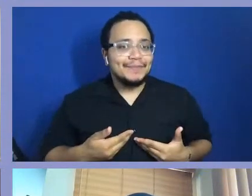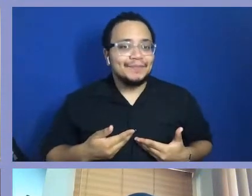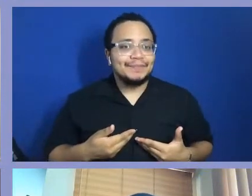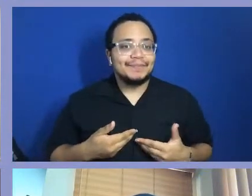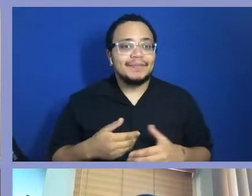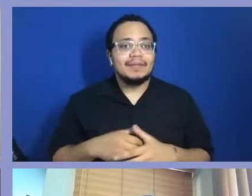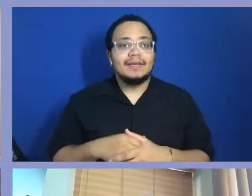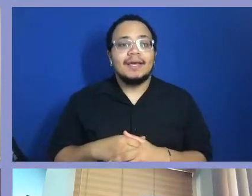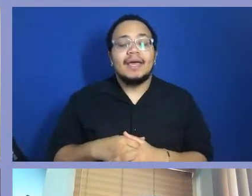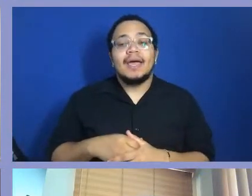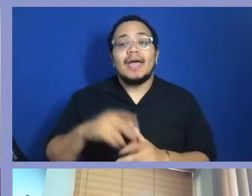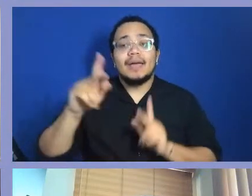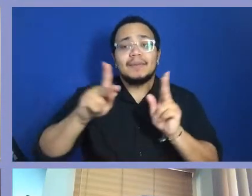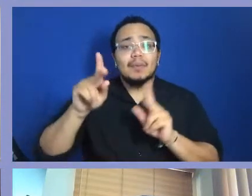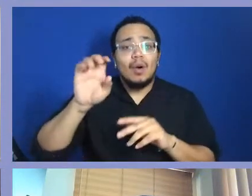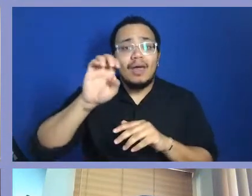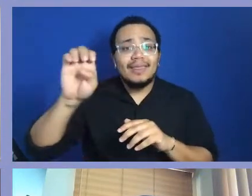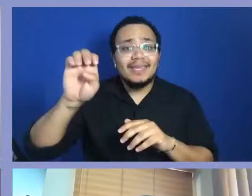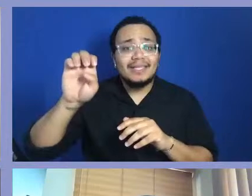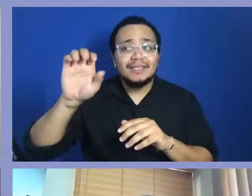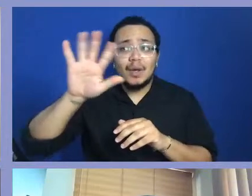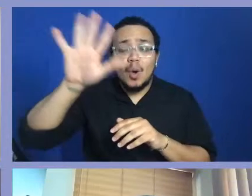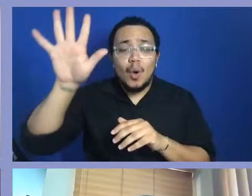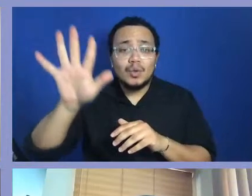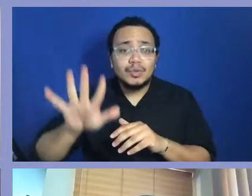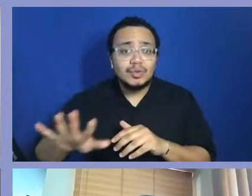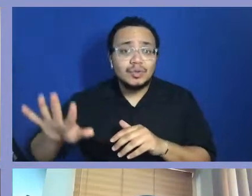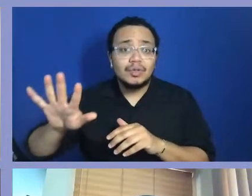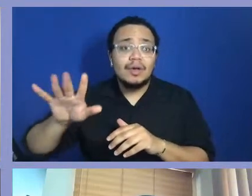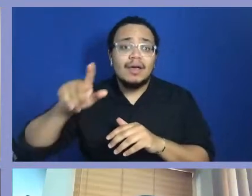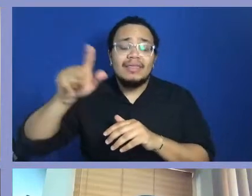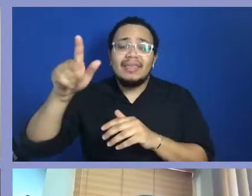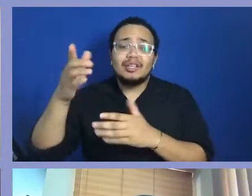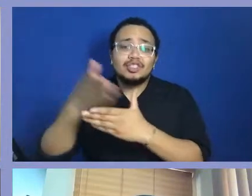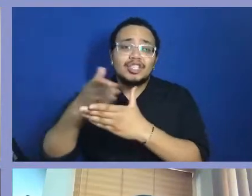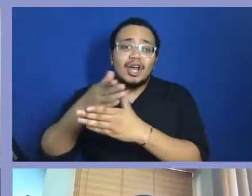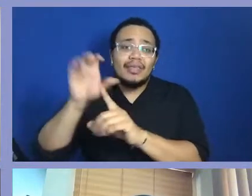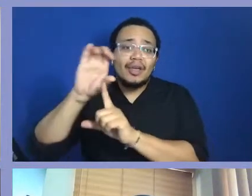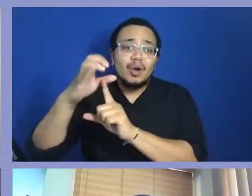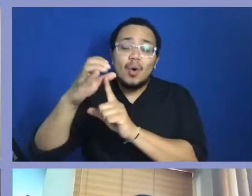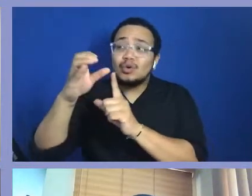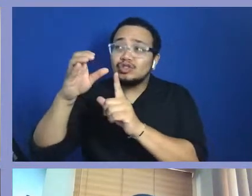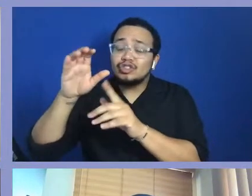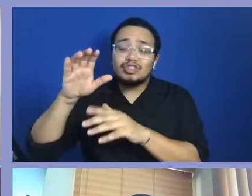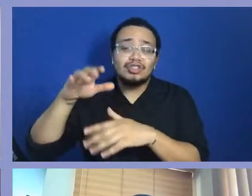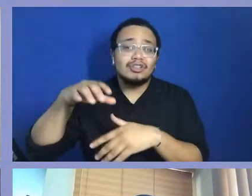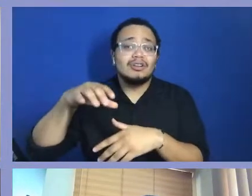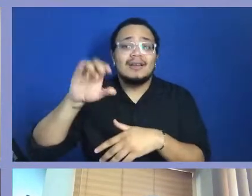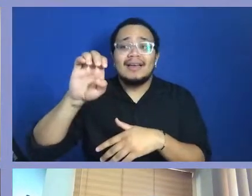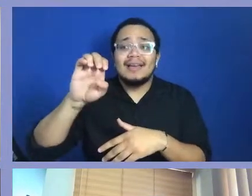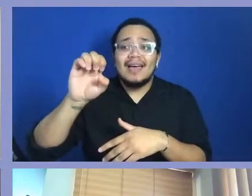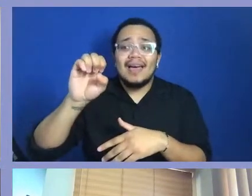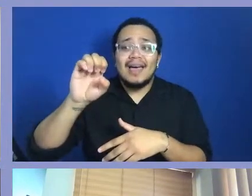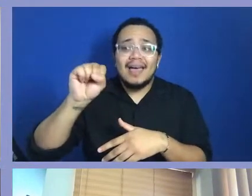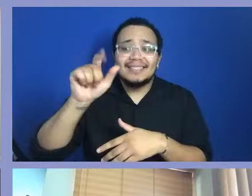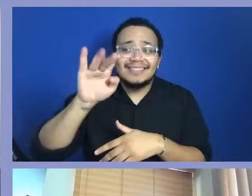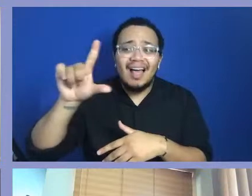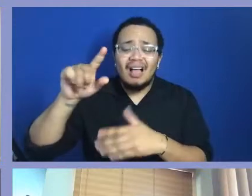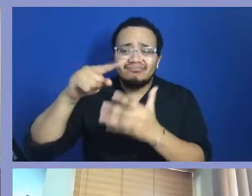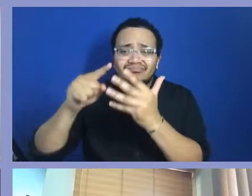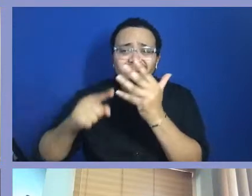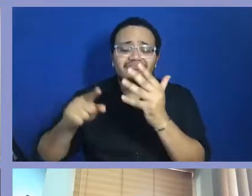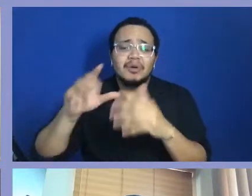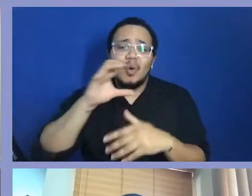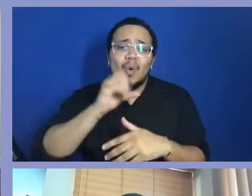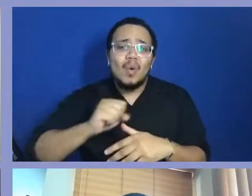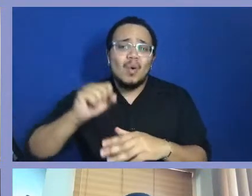Amtrak, bringing their culture up and down the Eastern Seaboard, our parents enjoy. Our grandparents enjoy. It ain't going on right